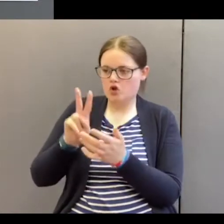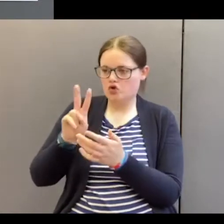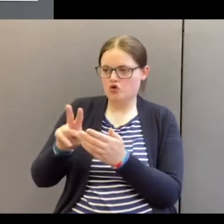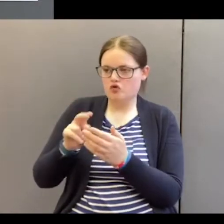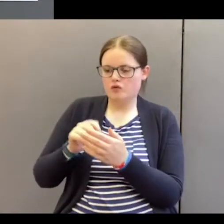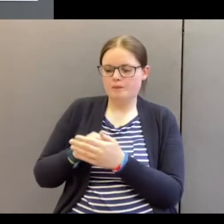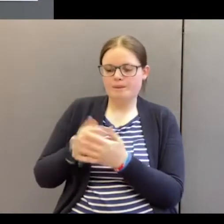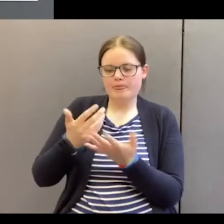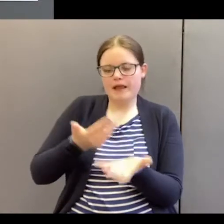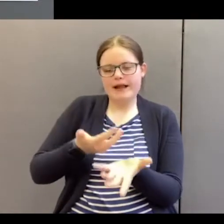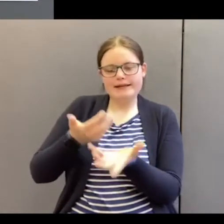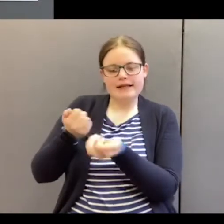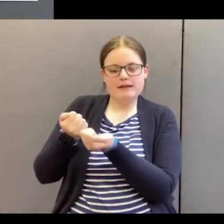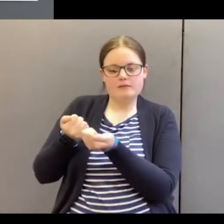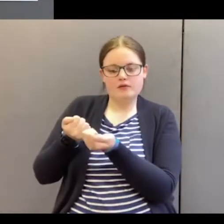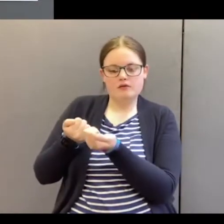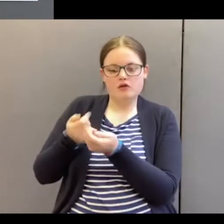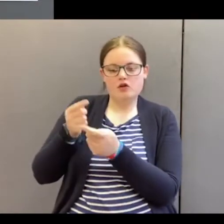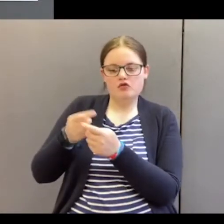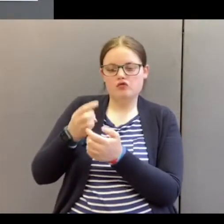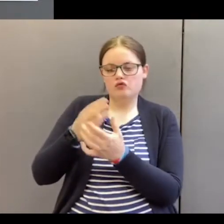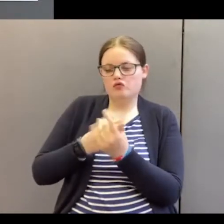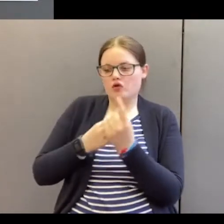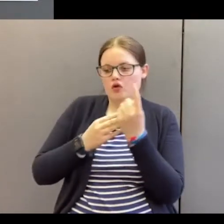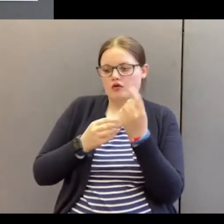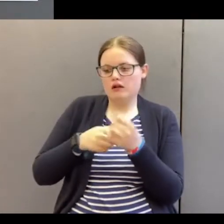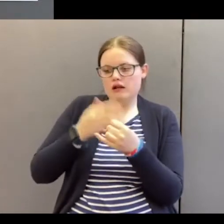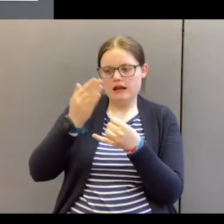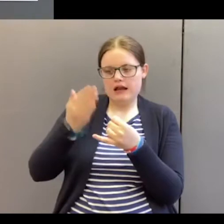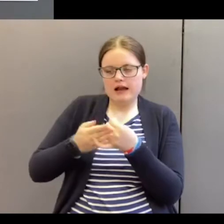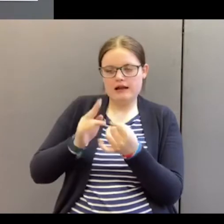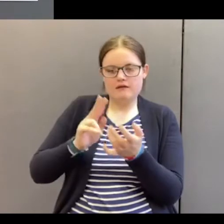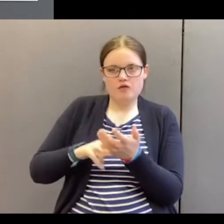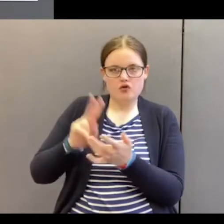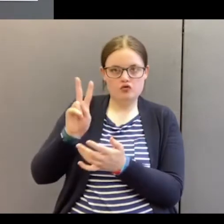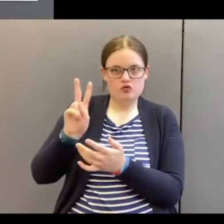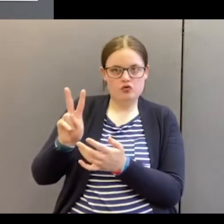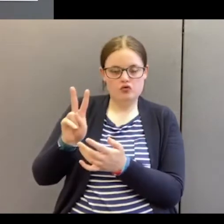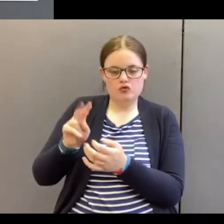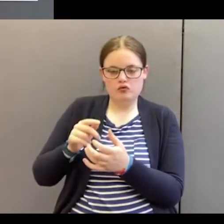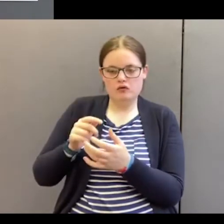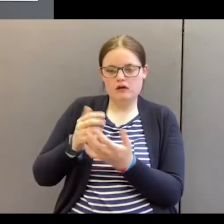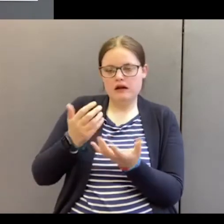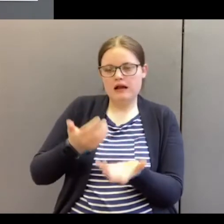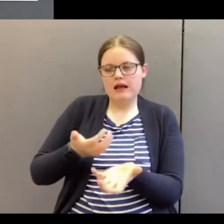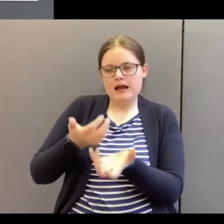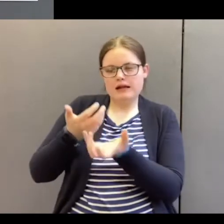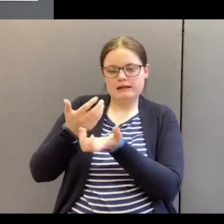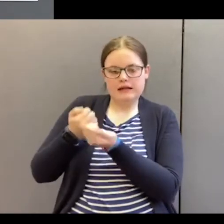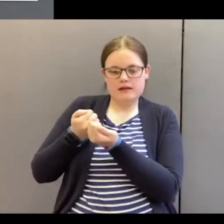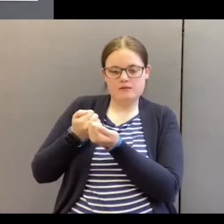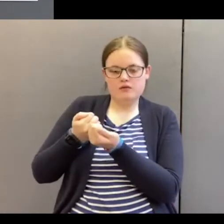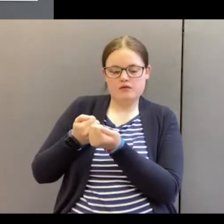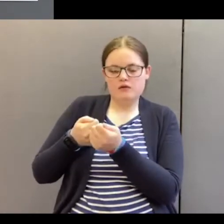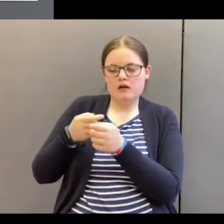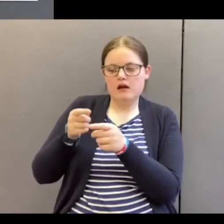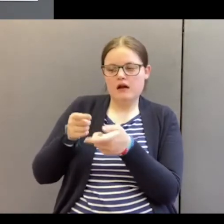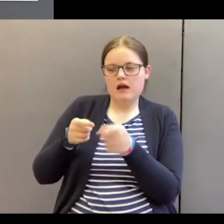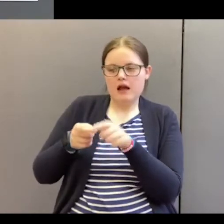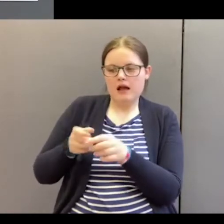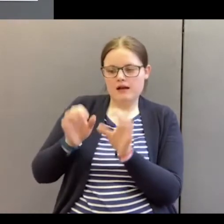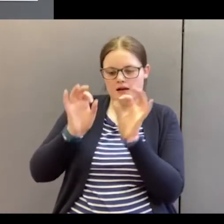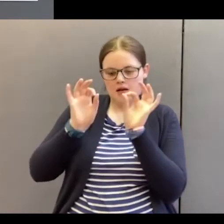Acceptable unto God. And then at the end of verse two, acceptable and the perfect